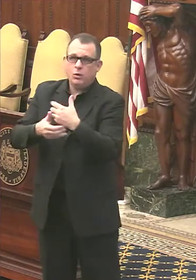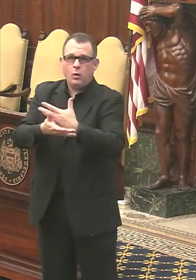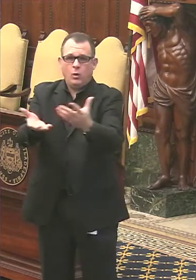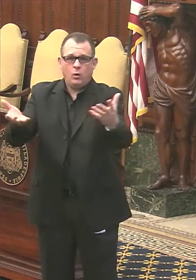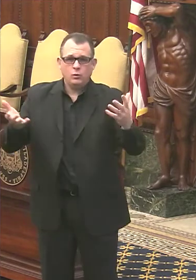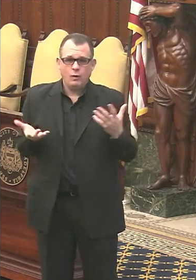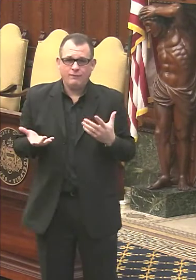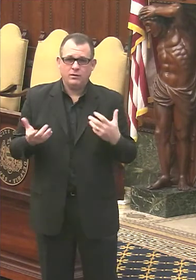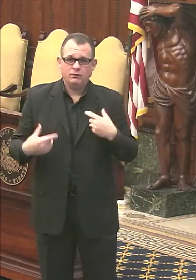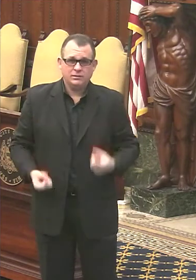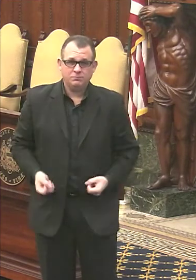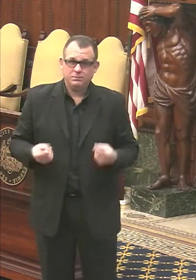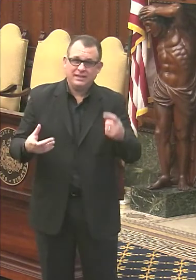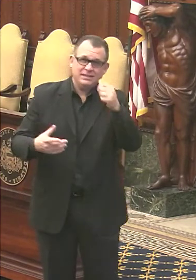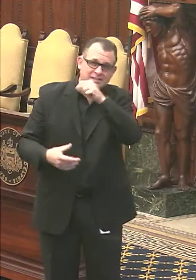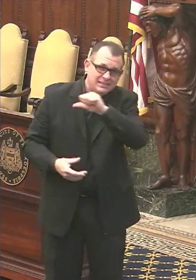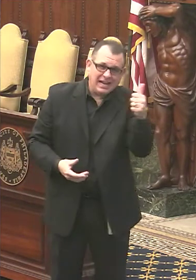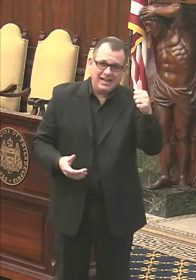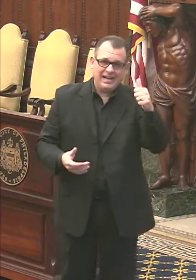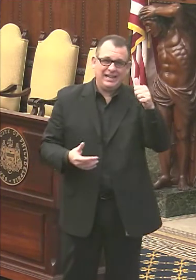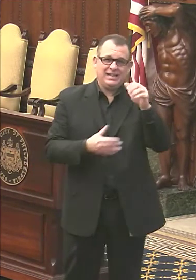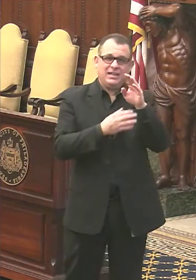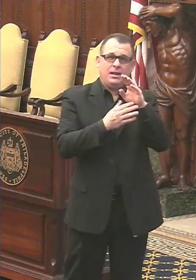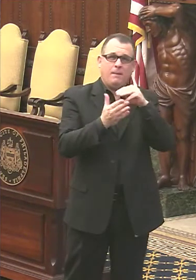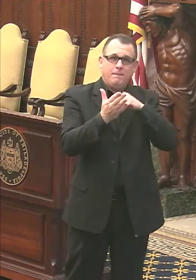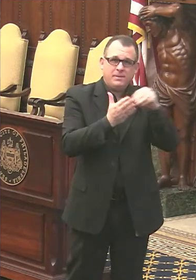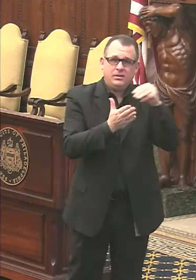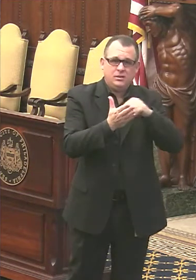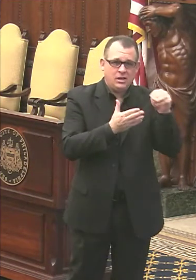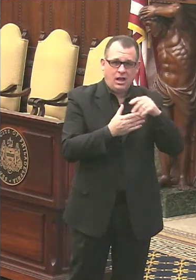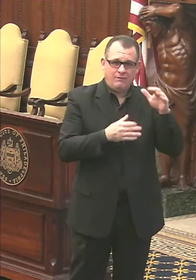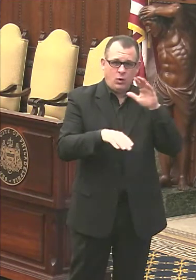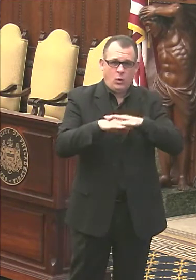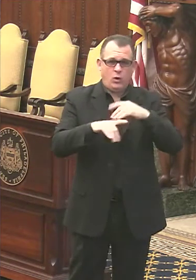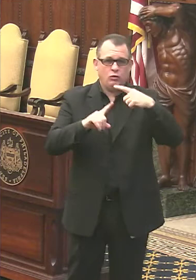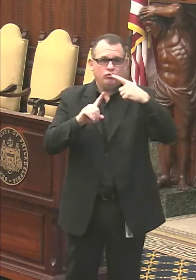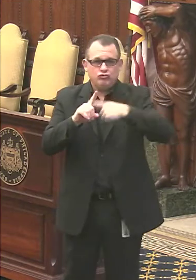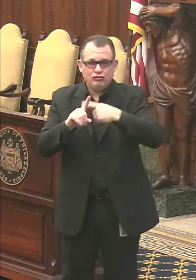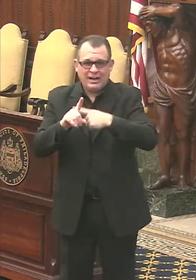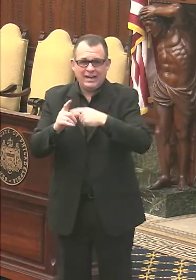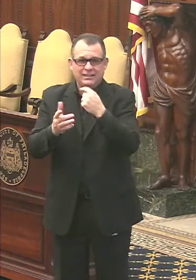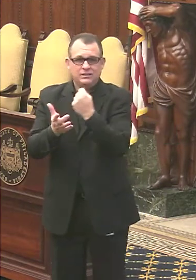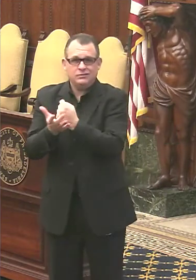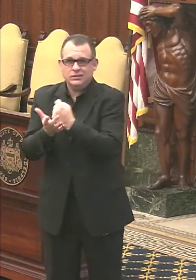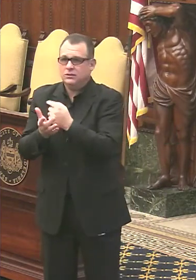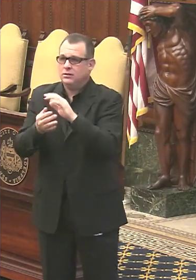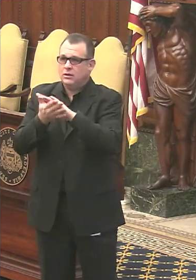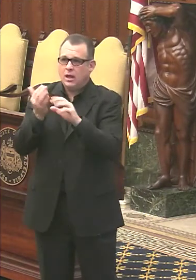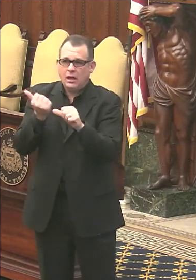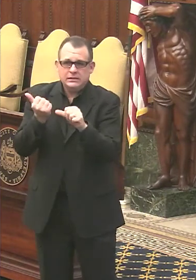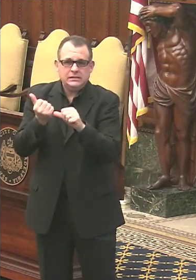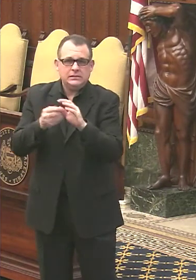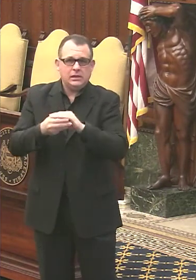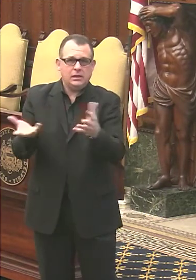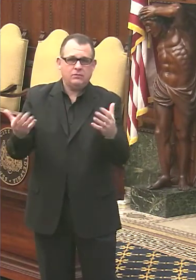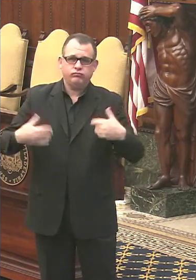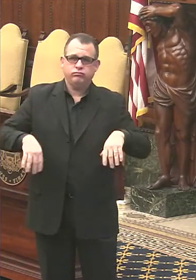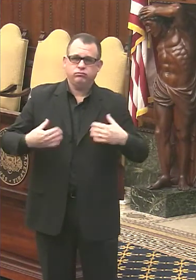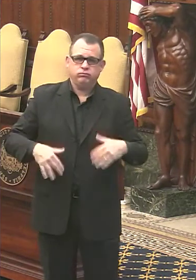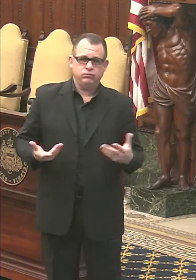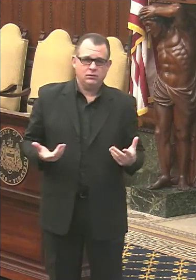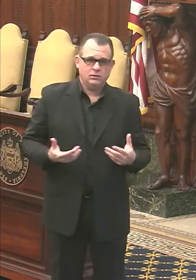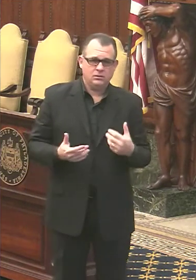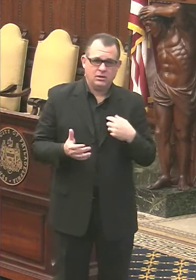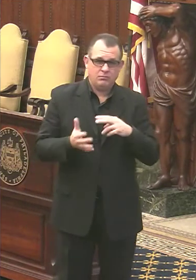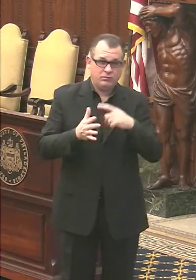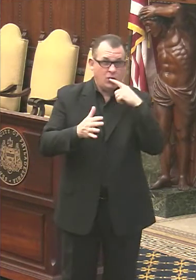of dollars on, on, um, on rent relief, on all kinds of things. Um, we have not looked at what the cost